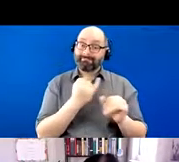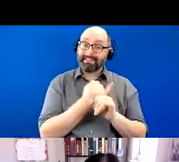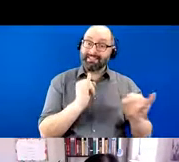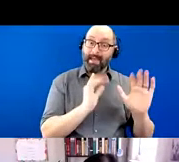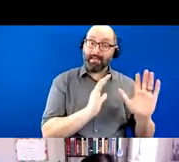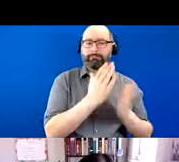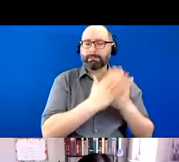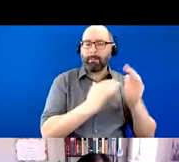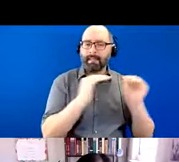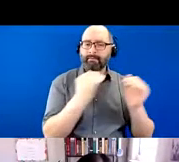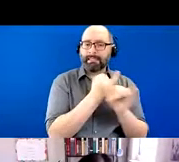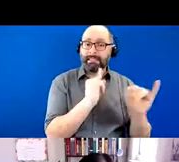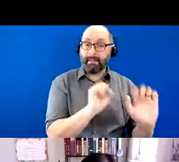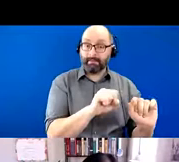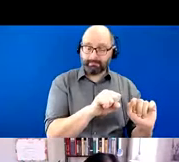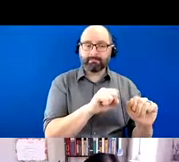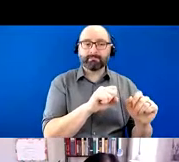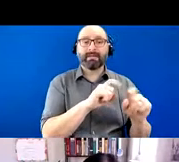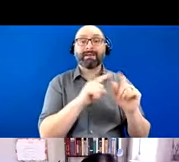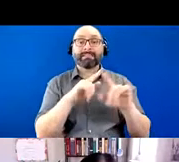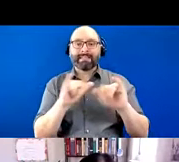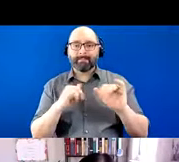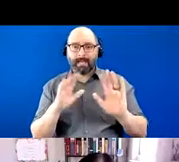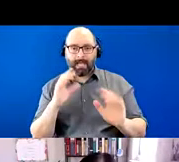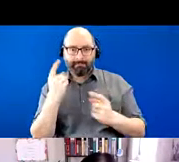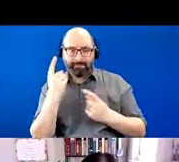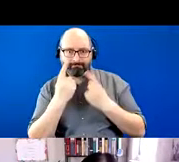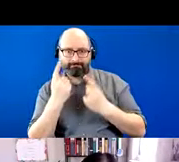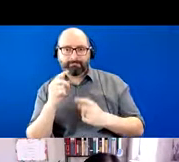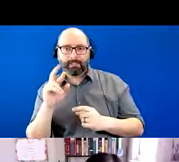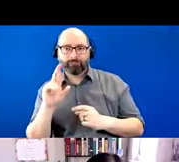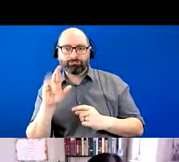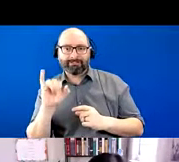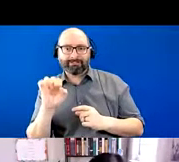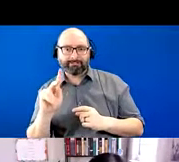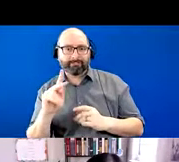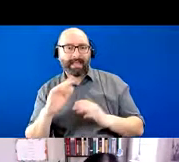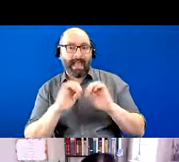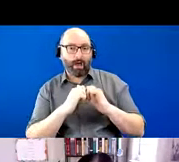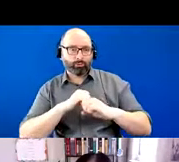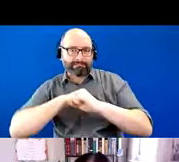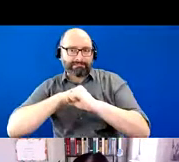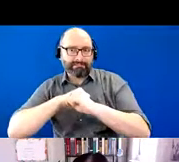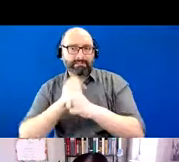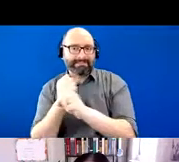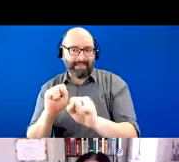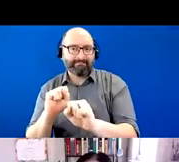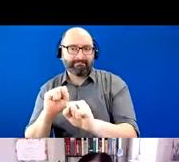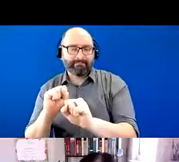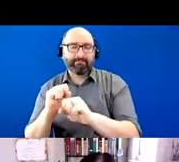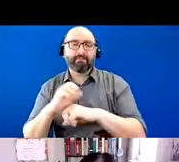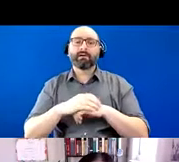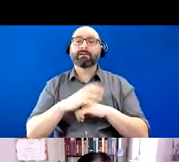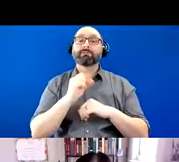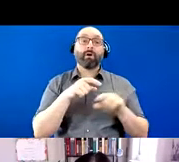level of independence, but also of putting safety systems in place to protect the person. So for example, you know, while our